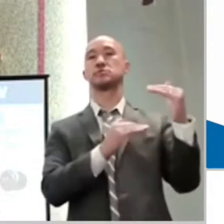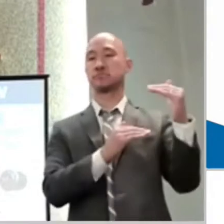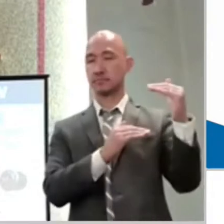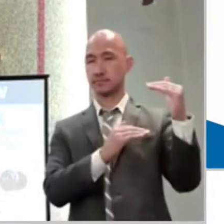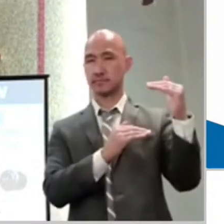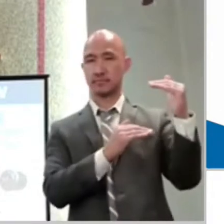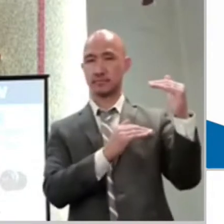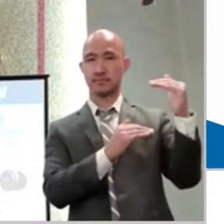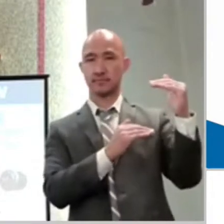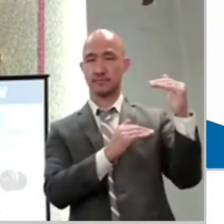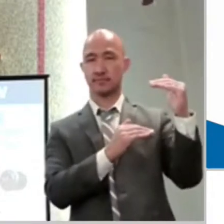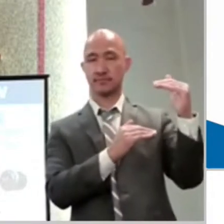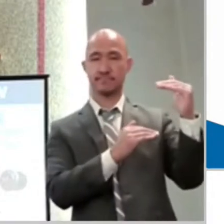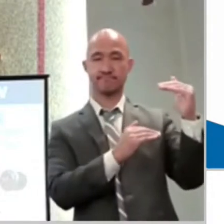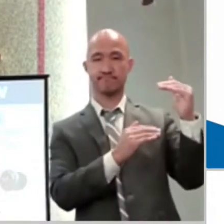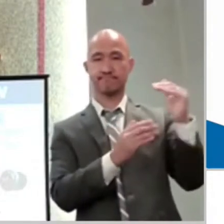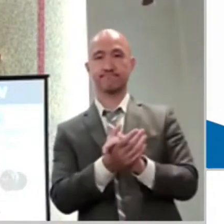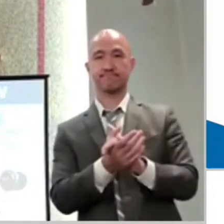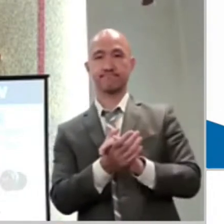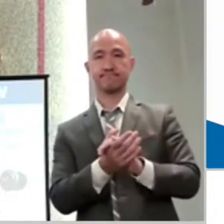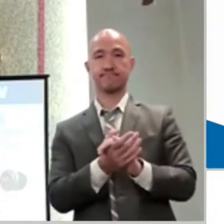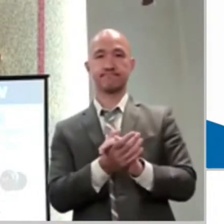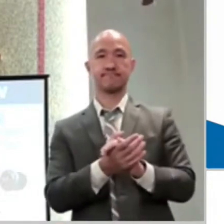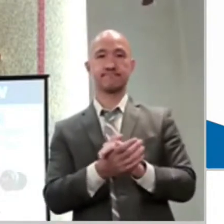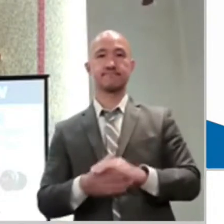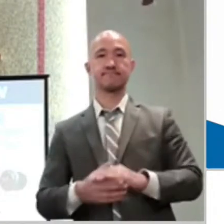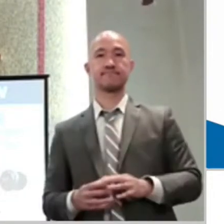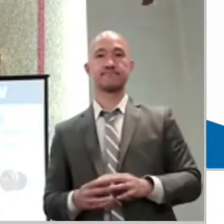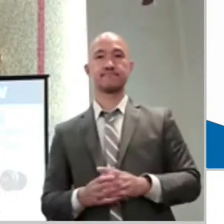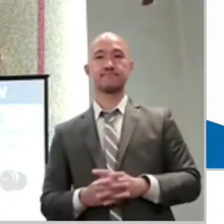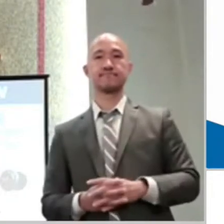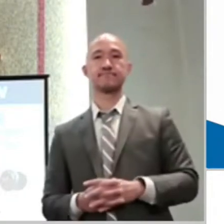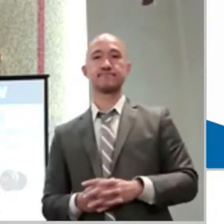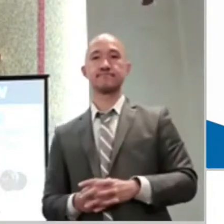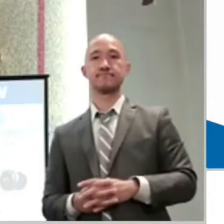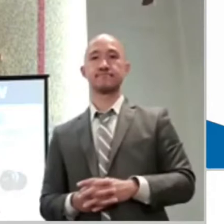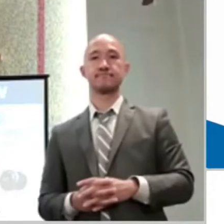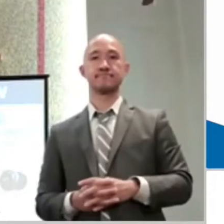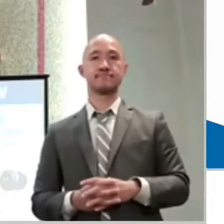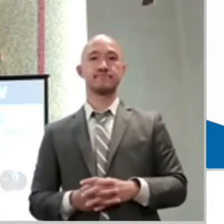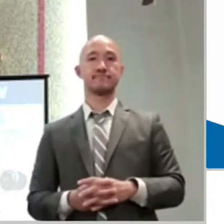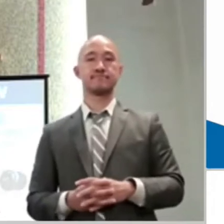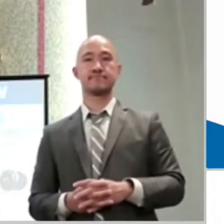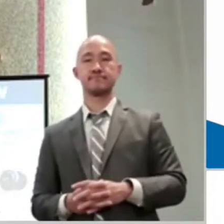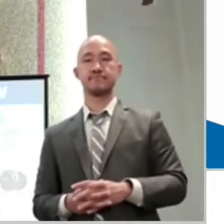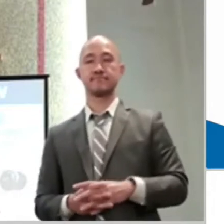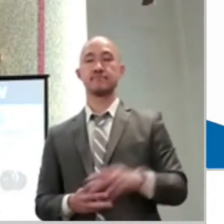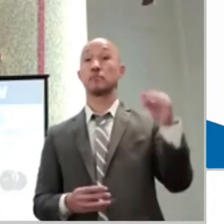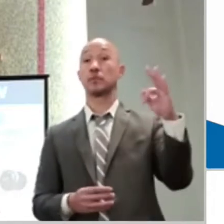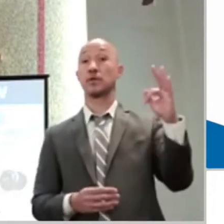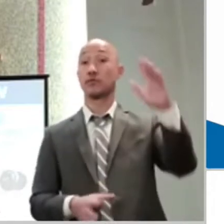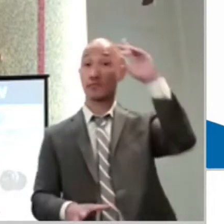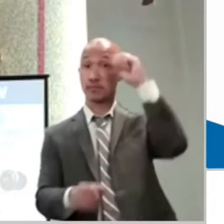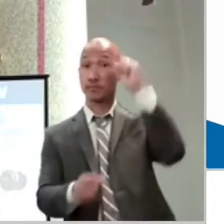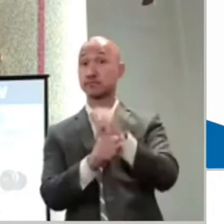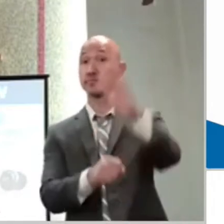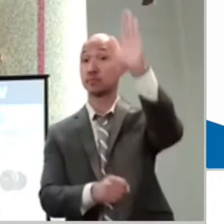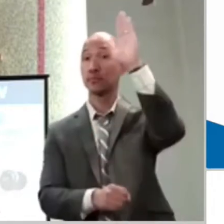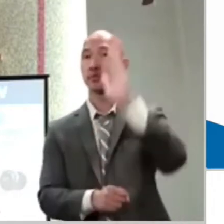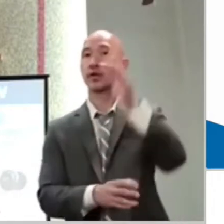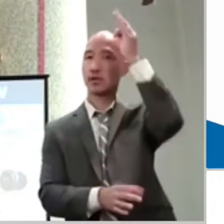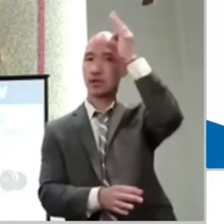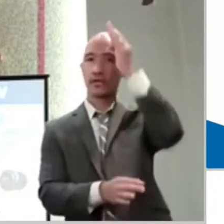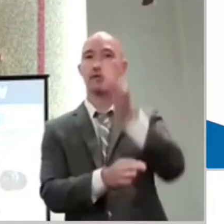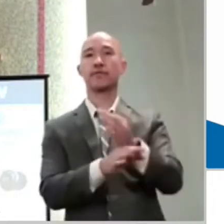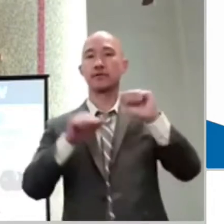when we trust God. Because when we trust God, we grow in faith. We grow in hope. We grow in